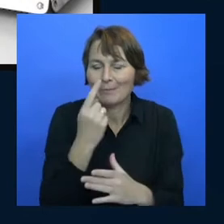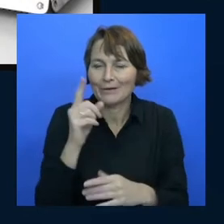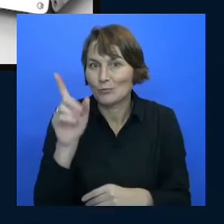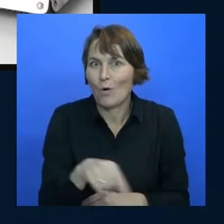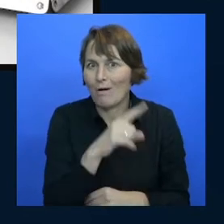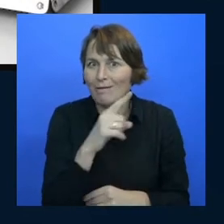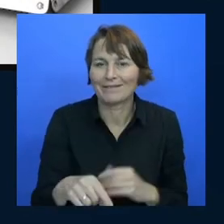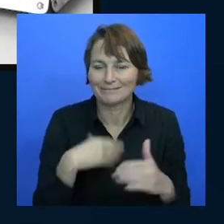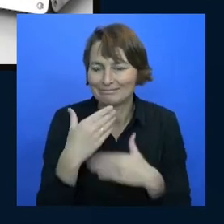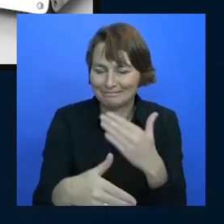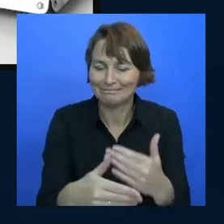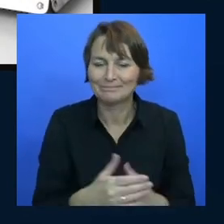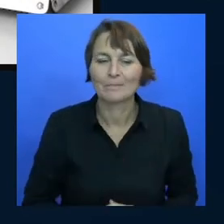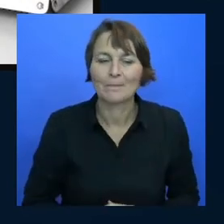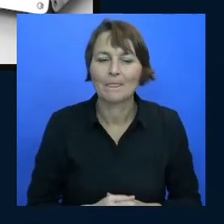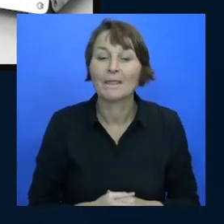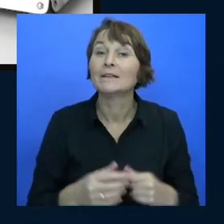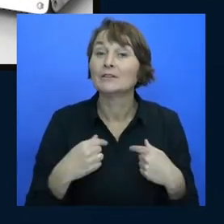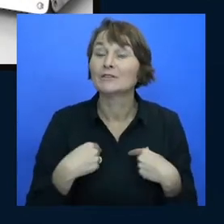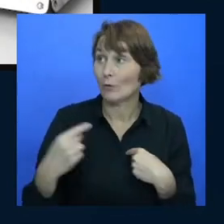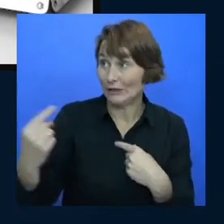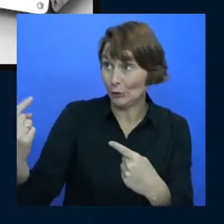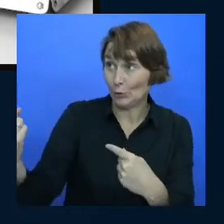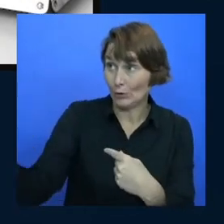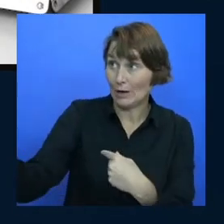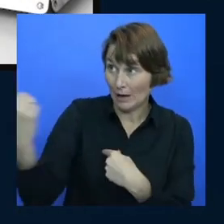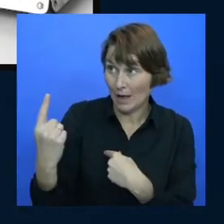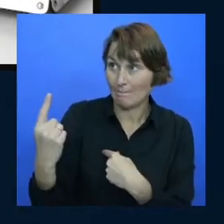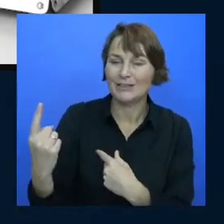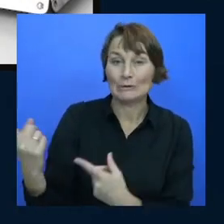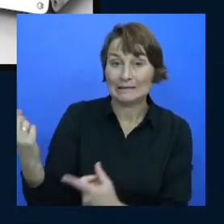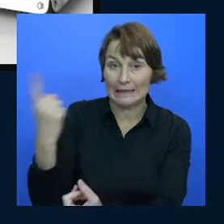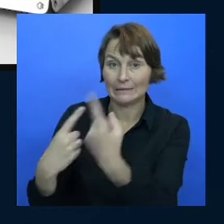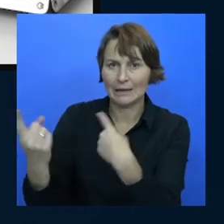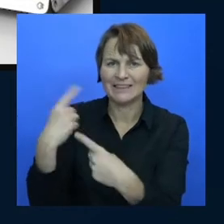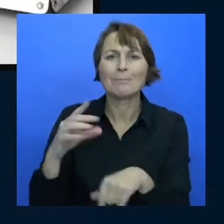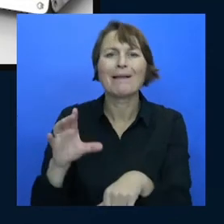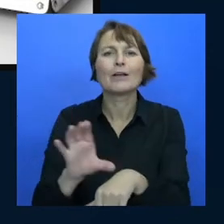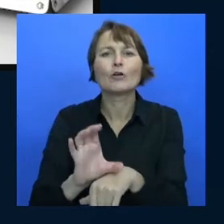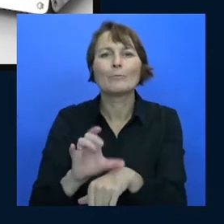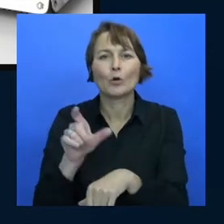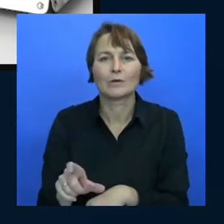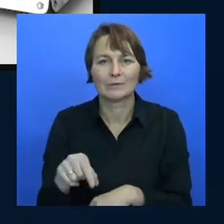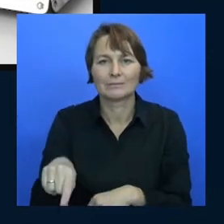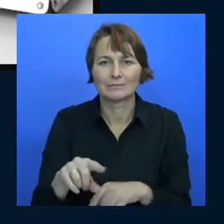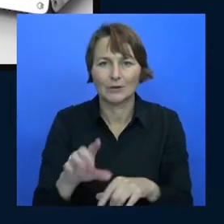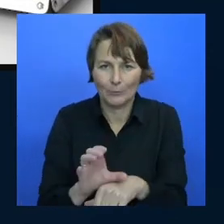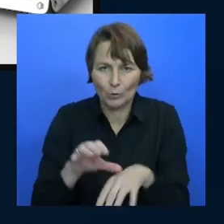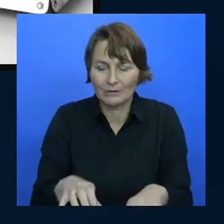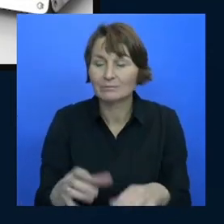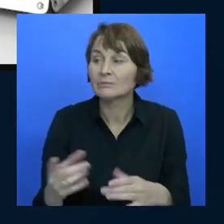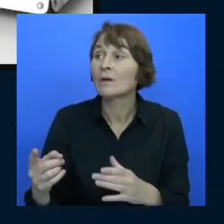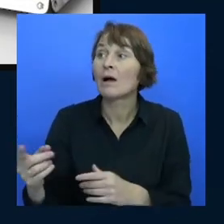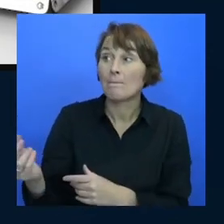I treat me as the computer you have to give me commands I need to drink this glass of coffee right this mug of coffee so